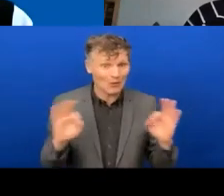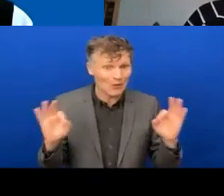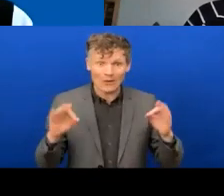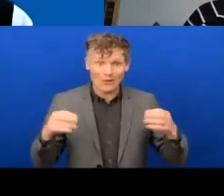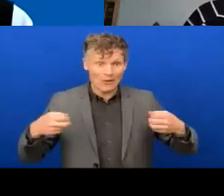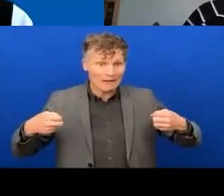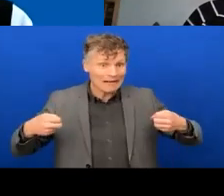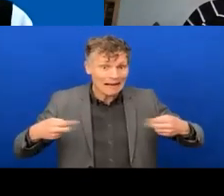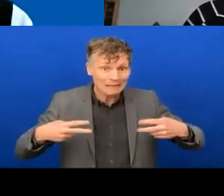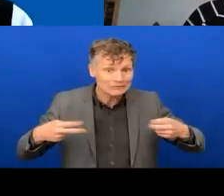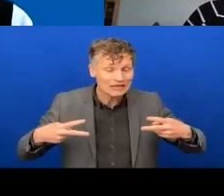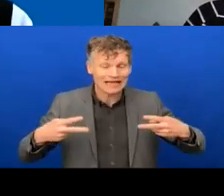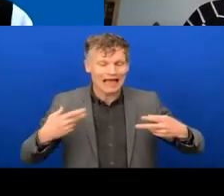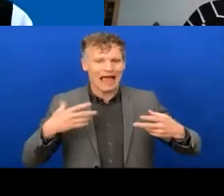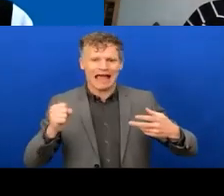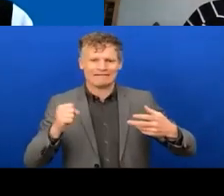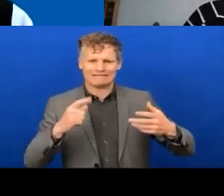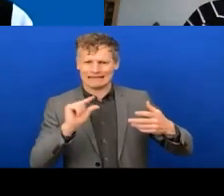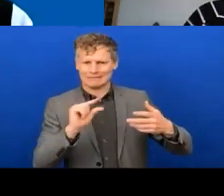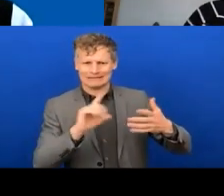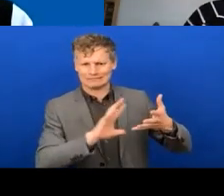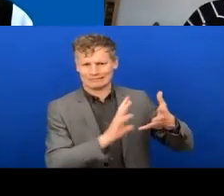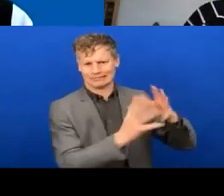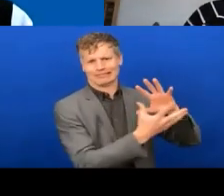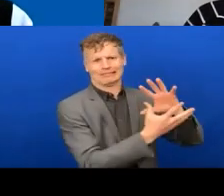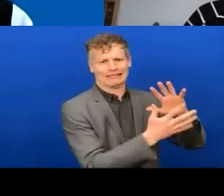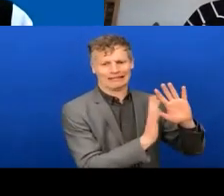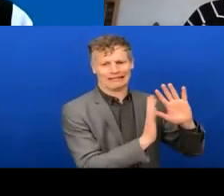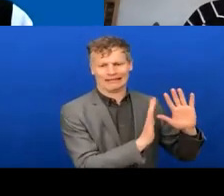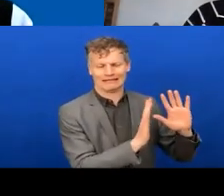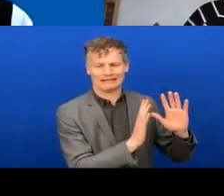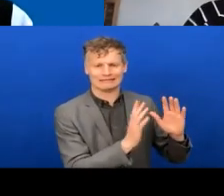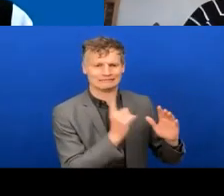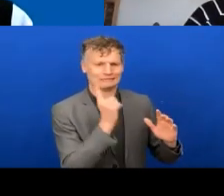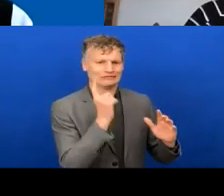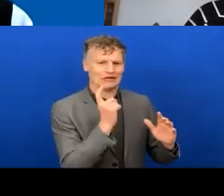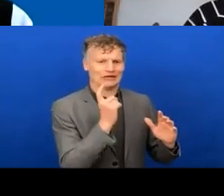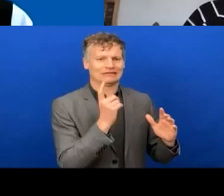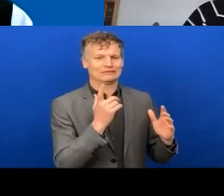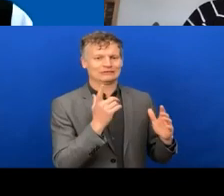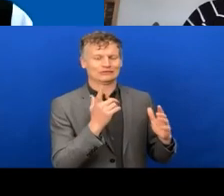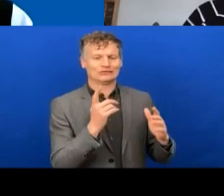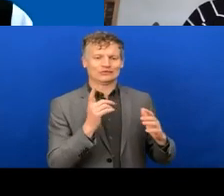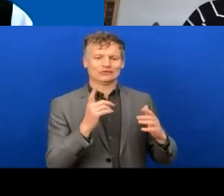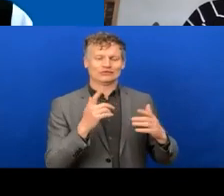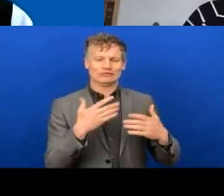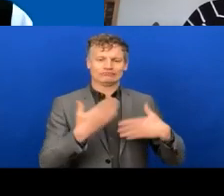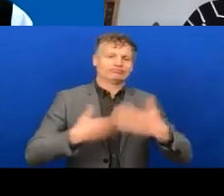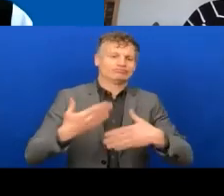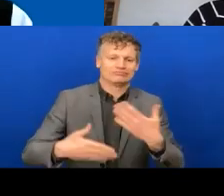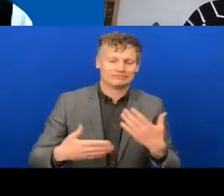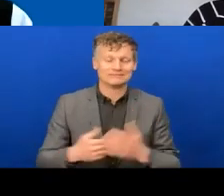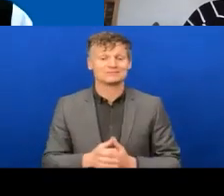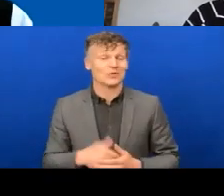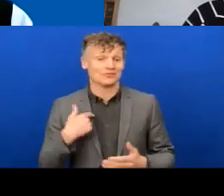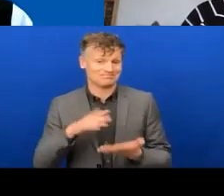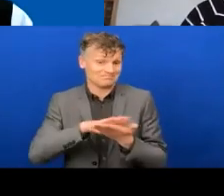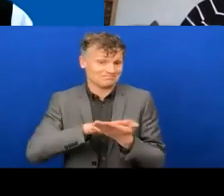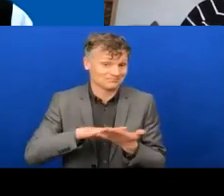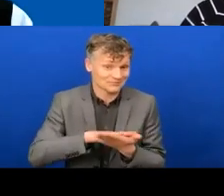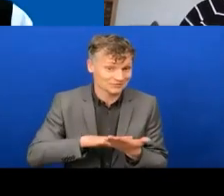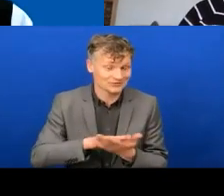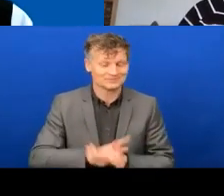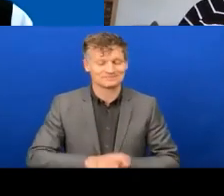some technical difficulties getting that, um, uh, launched in. So we do apologize for that.